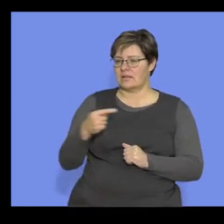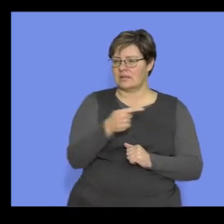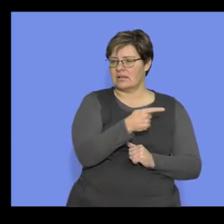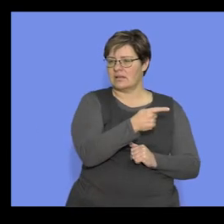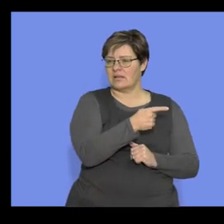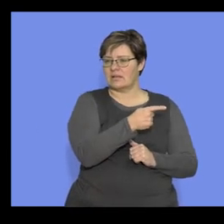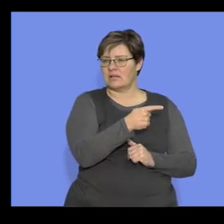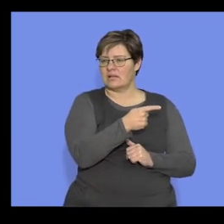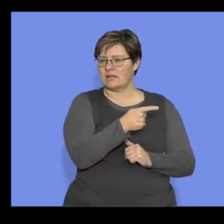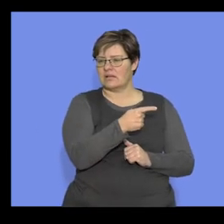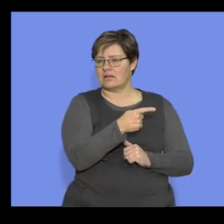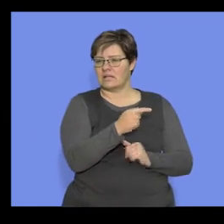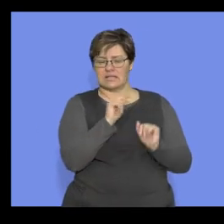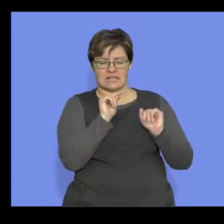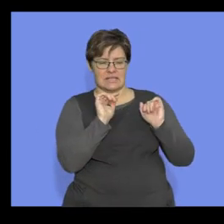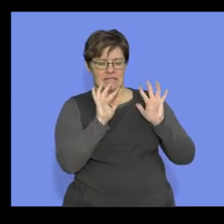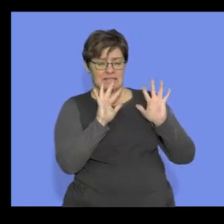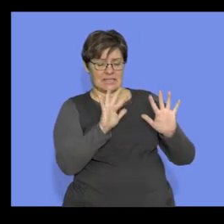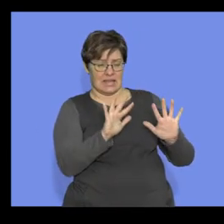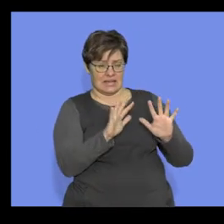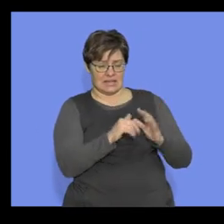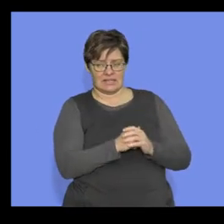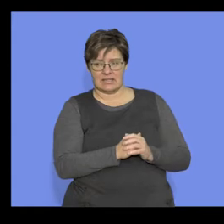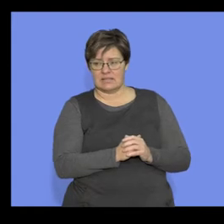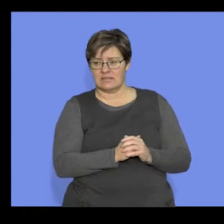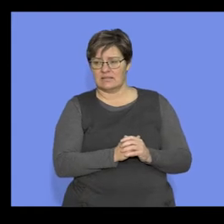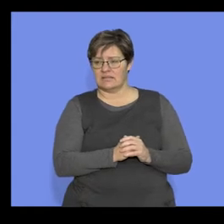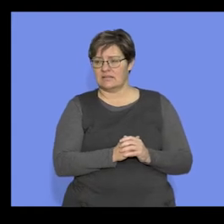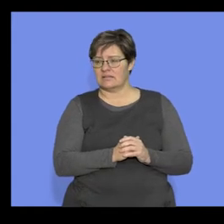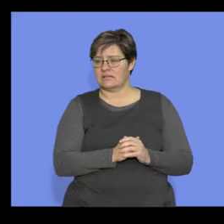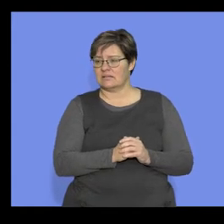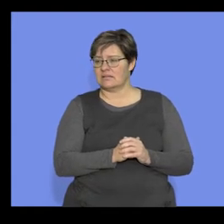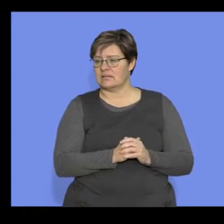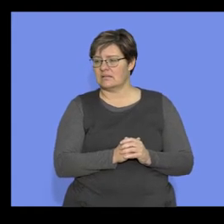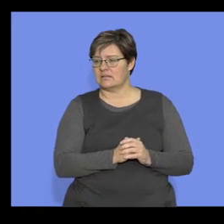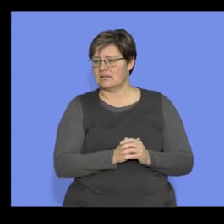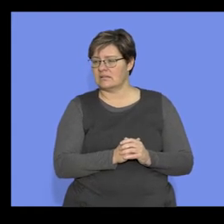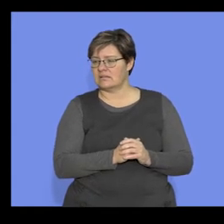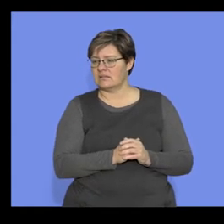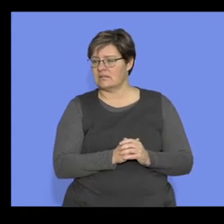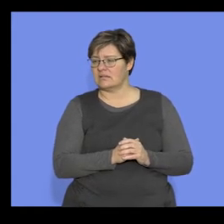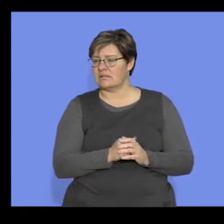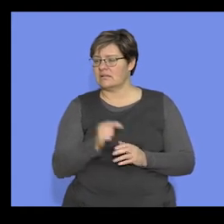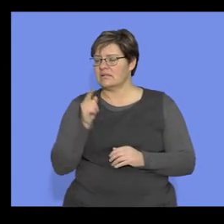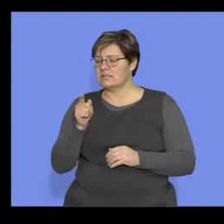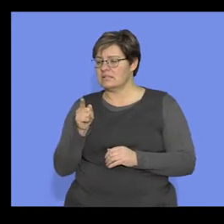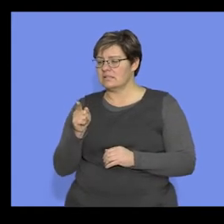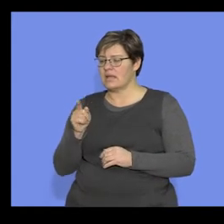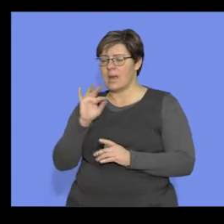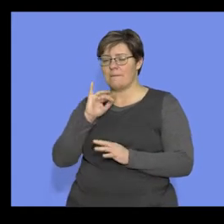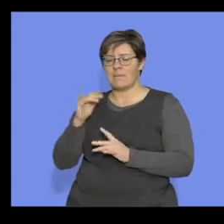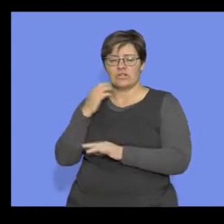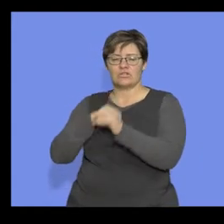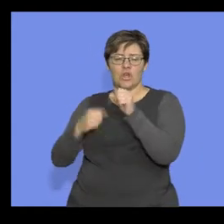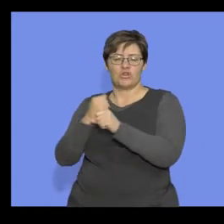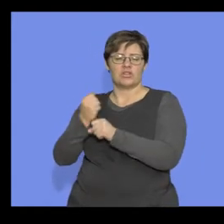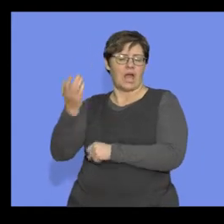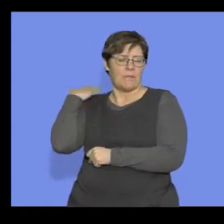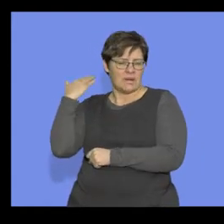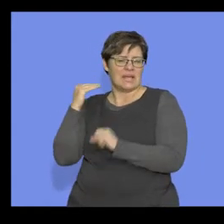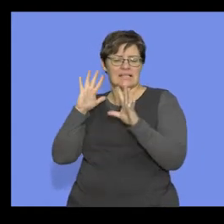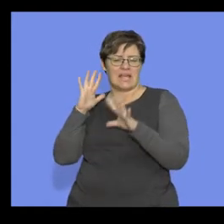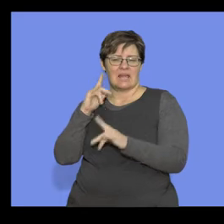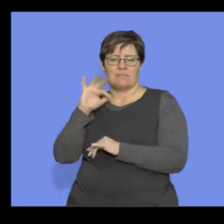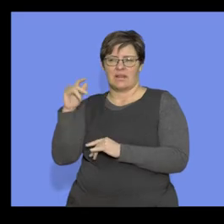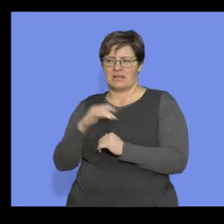we look at? We go and have a look what it says over here, all right? And it tells us millions of years